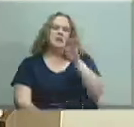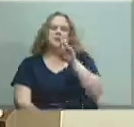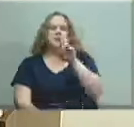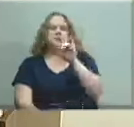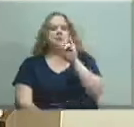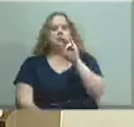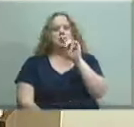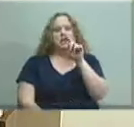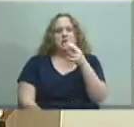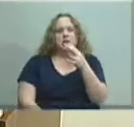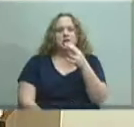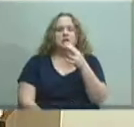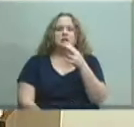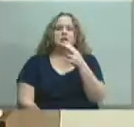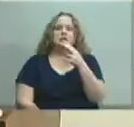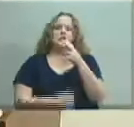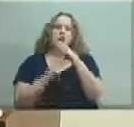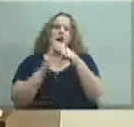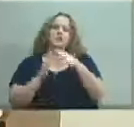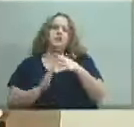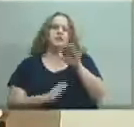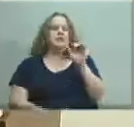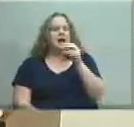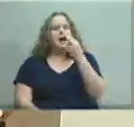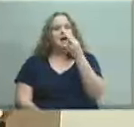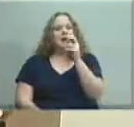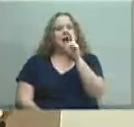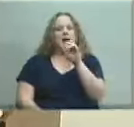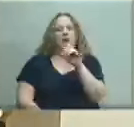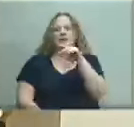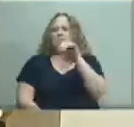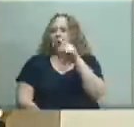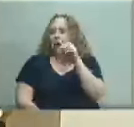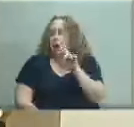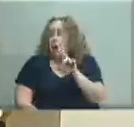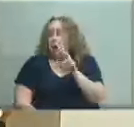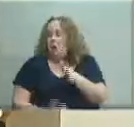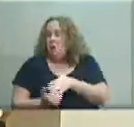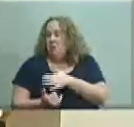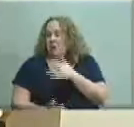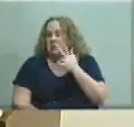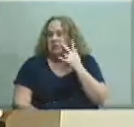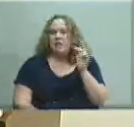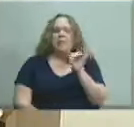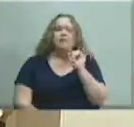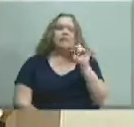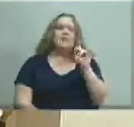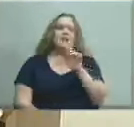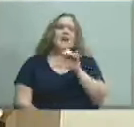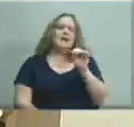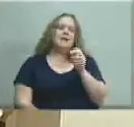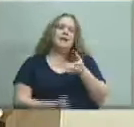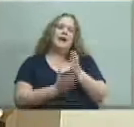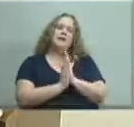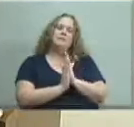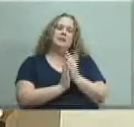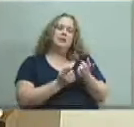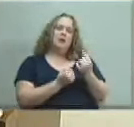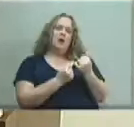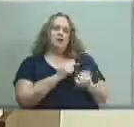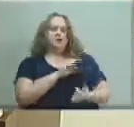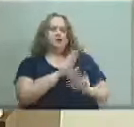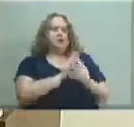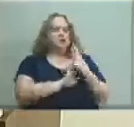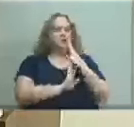familiar as harry potter houses and he asked me to come in and talk to students in two of those houses